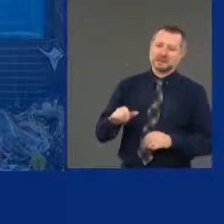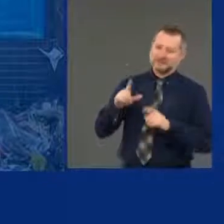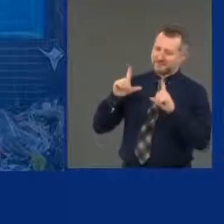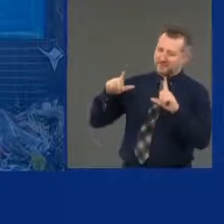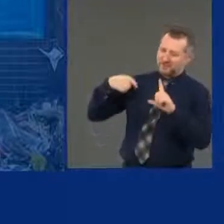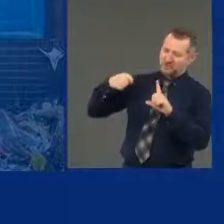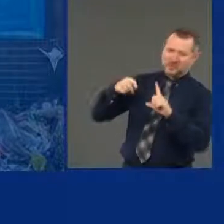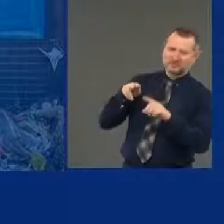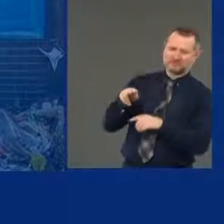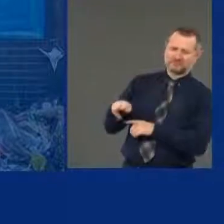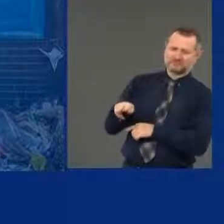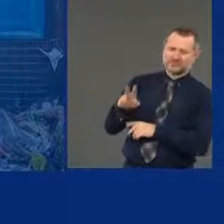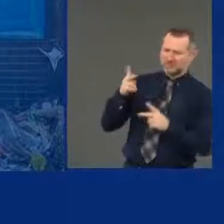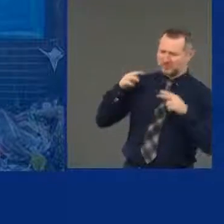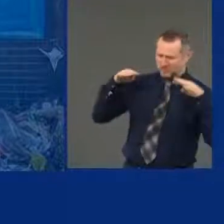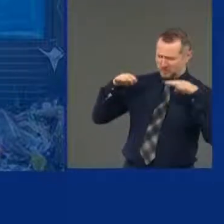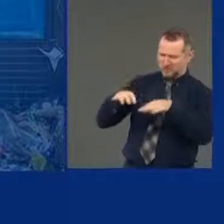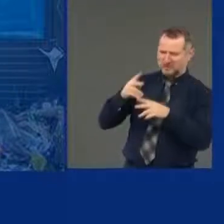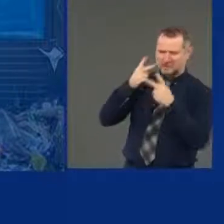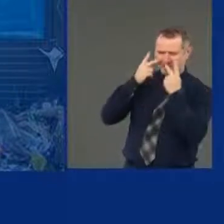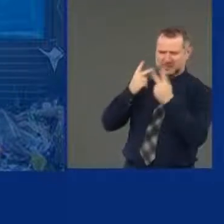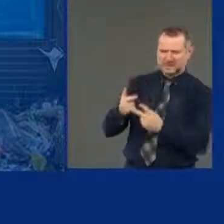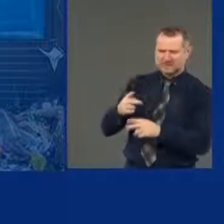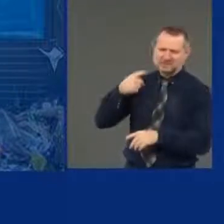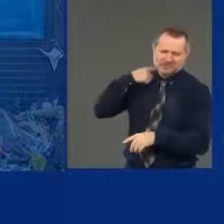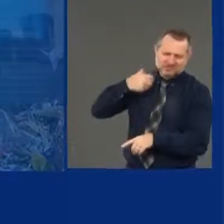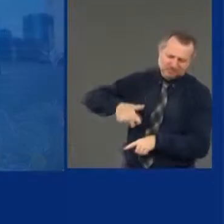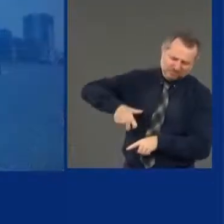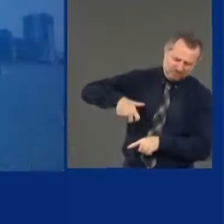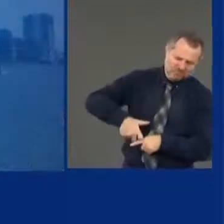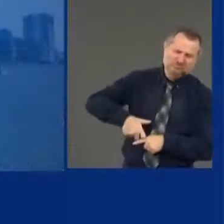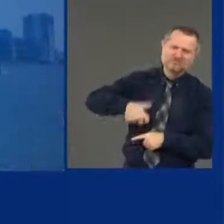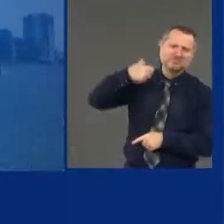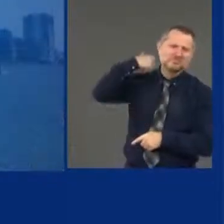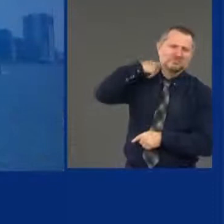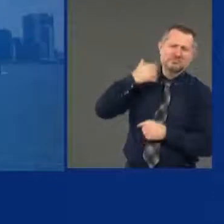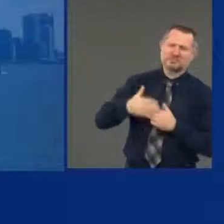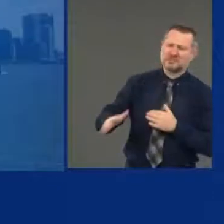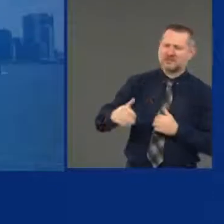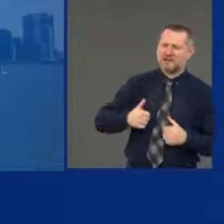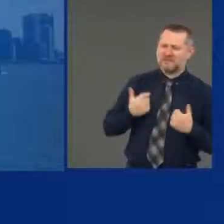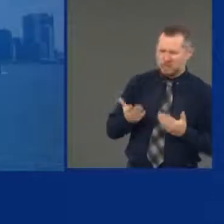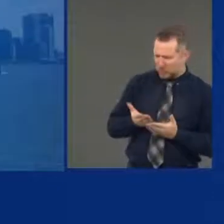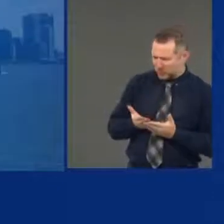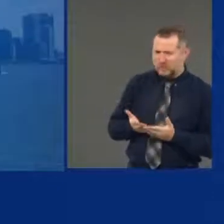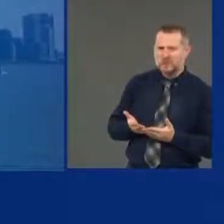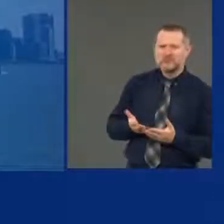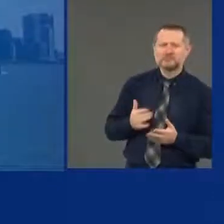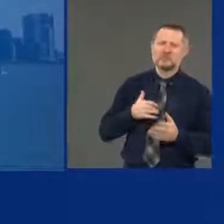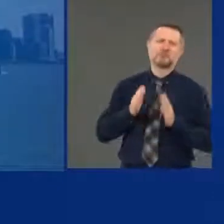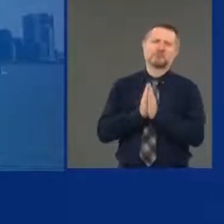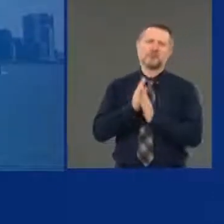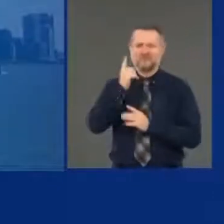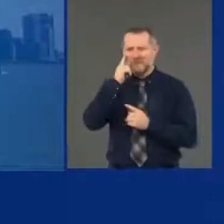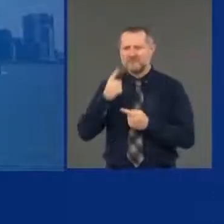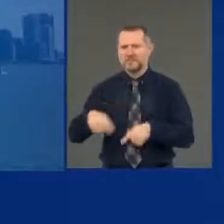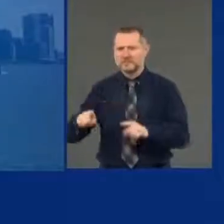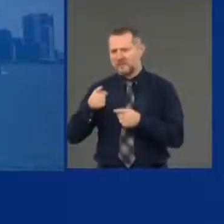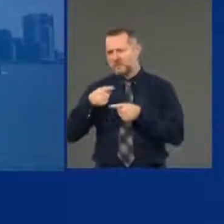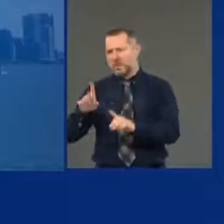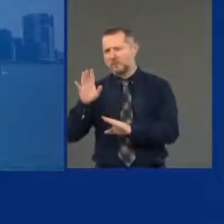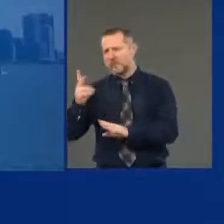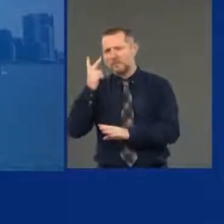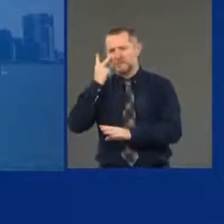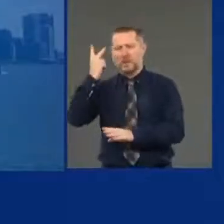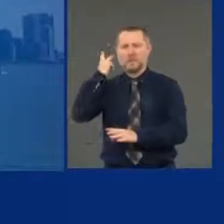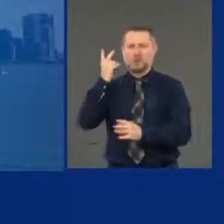peace as they have their memorial service today. And we will handle these situations,